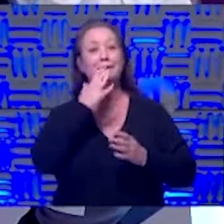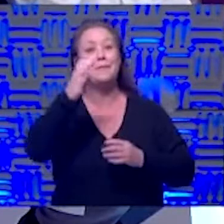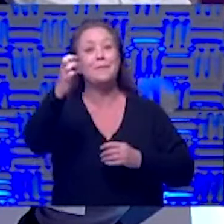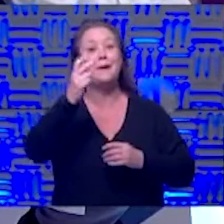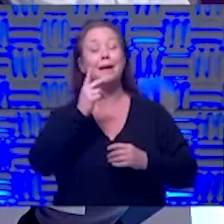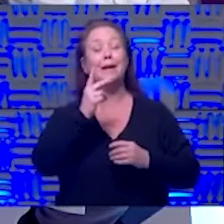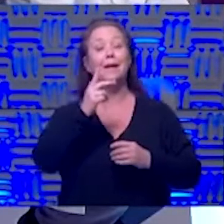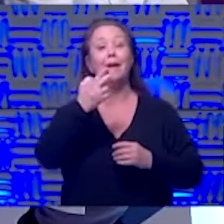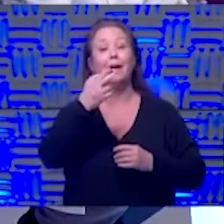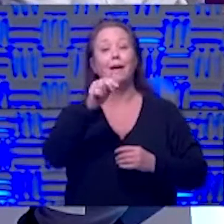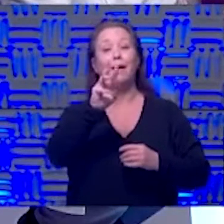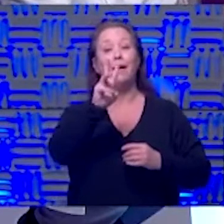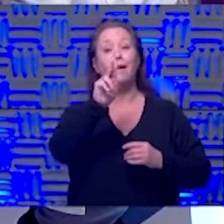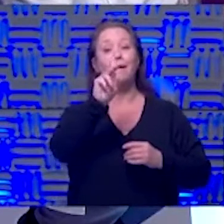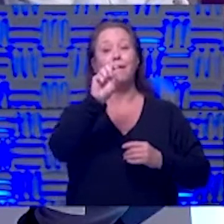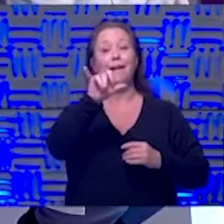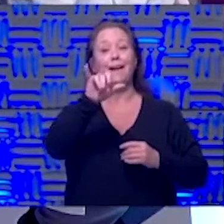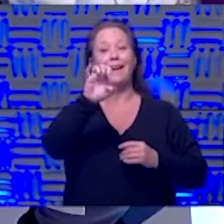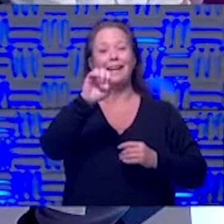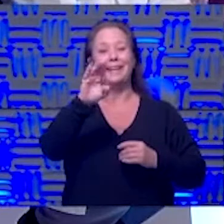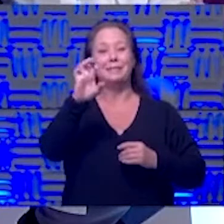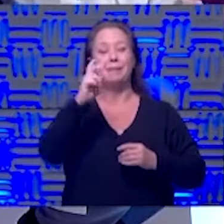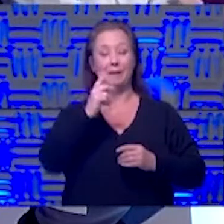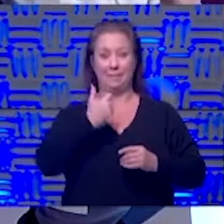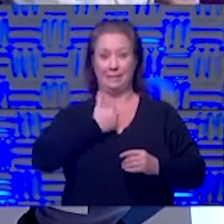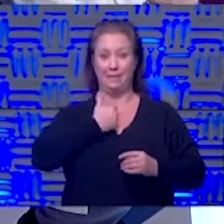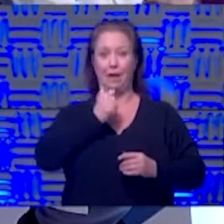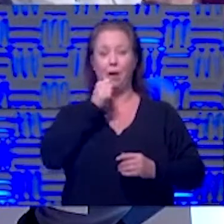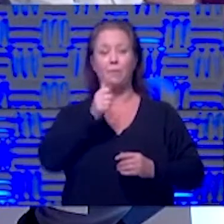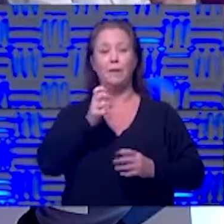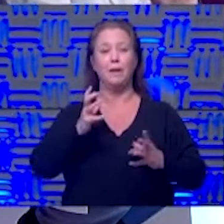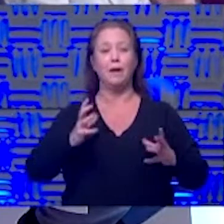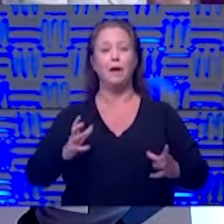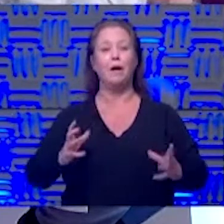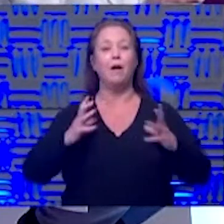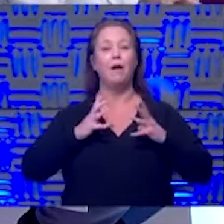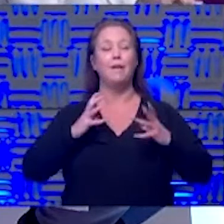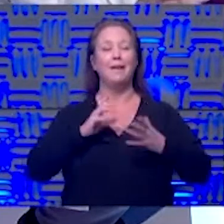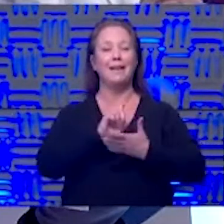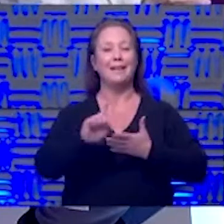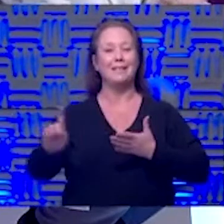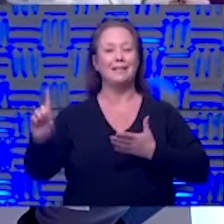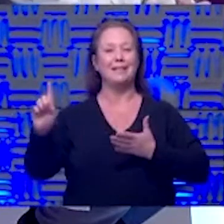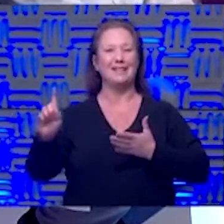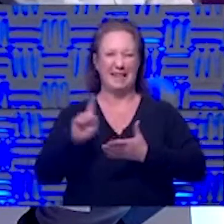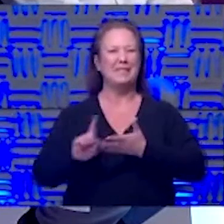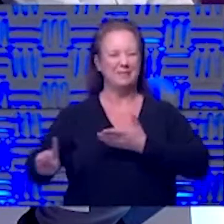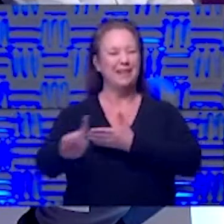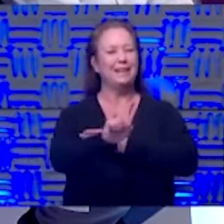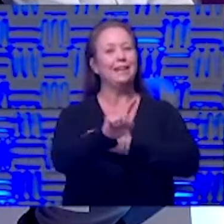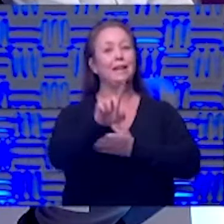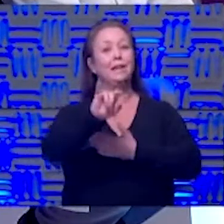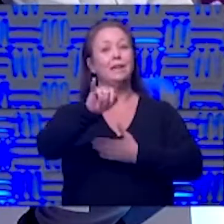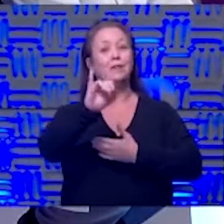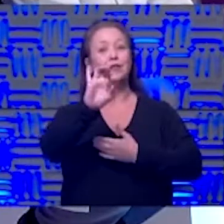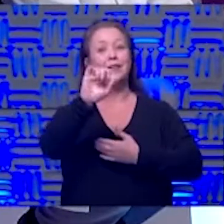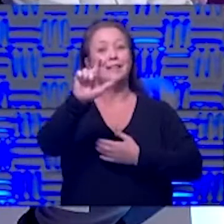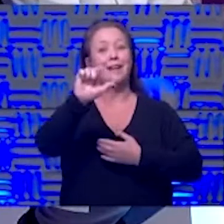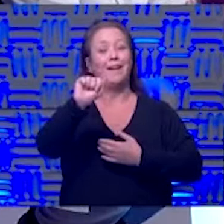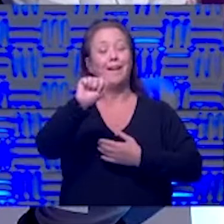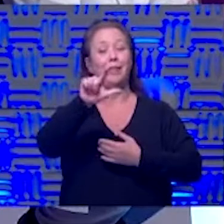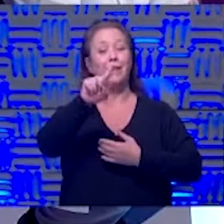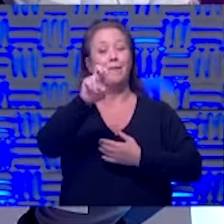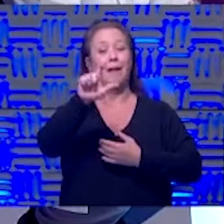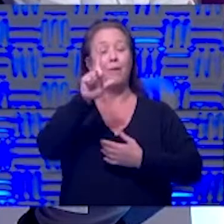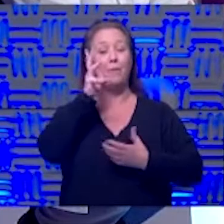Hawkeye is back just as I'm going to be taking a little leave I'll be gone next week Jessica Lavelle will be here in the studio working with Hawkeye